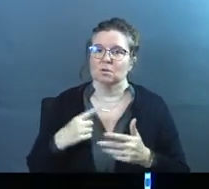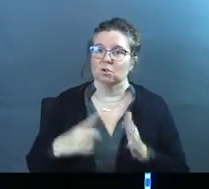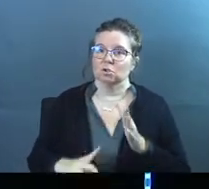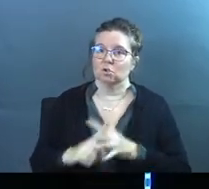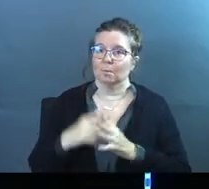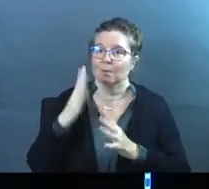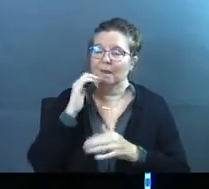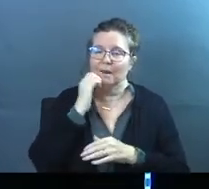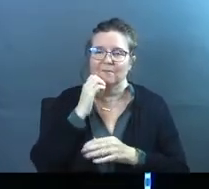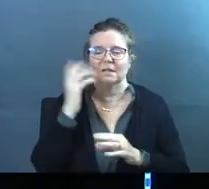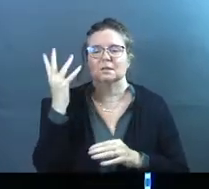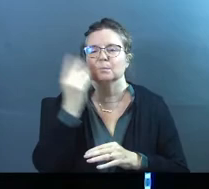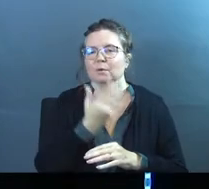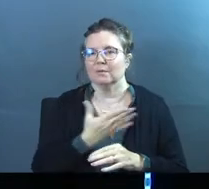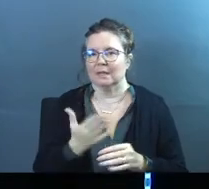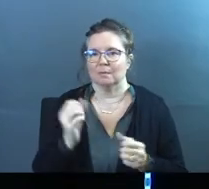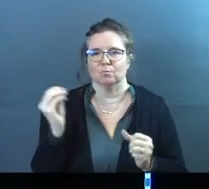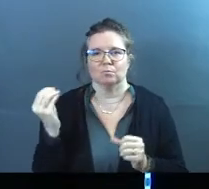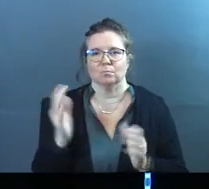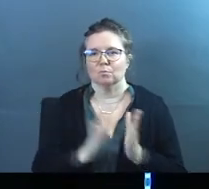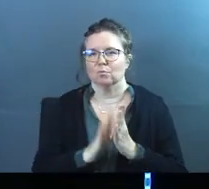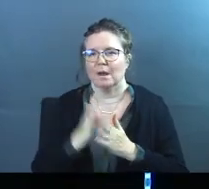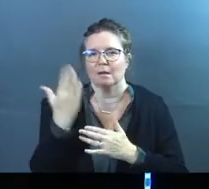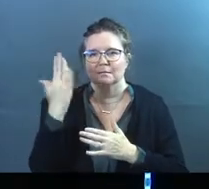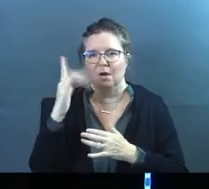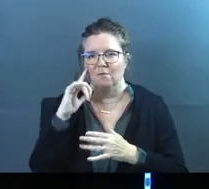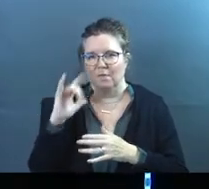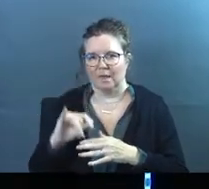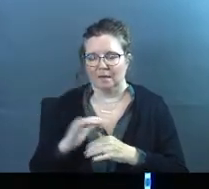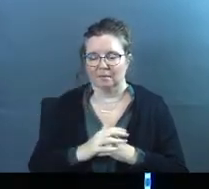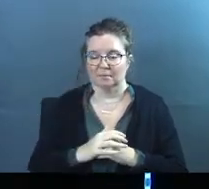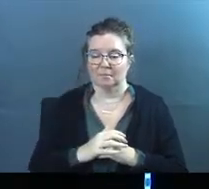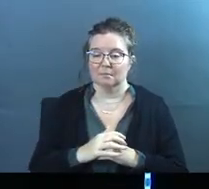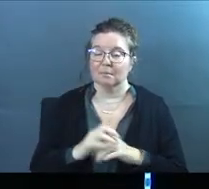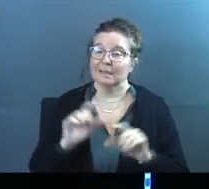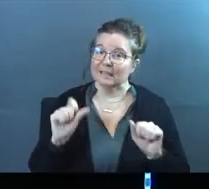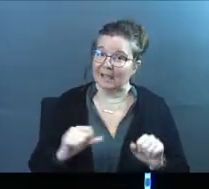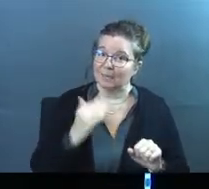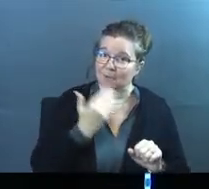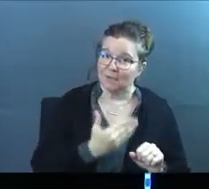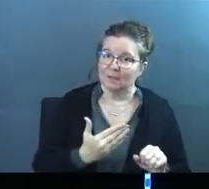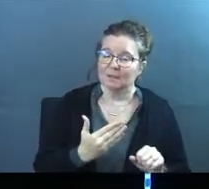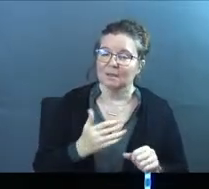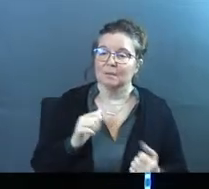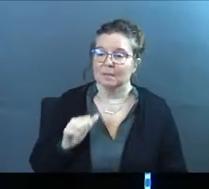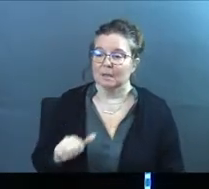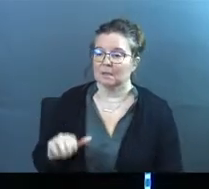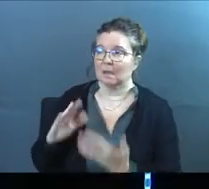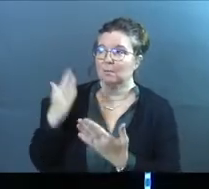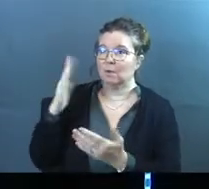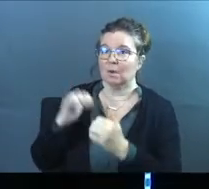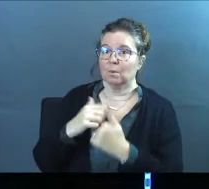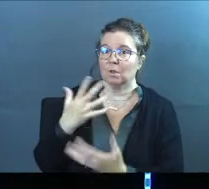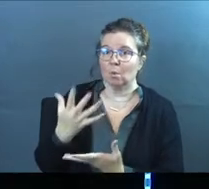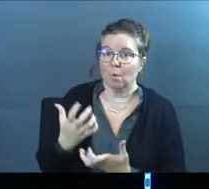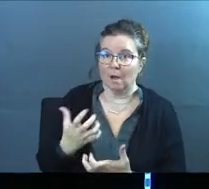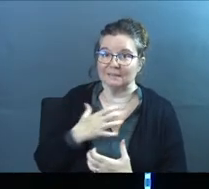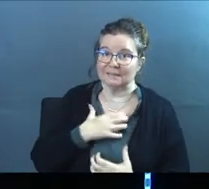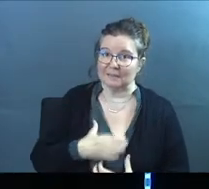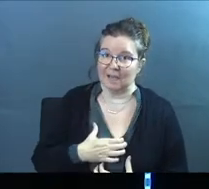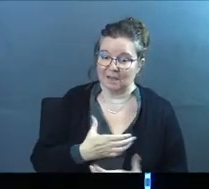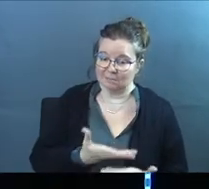that's a beautiful thing. Praise God for that. Okay. Does not mean that's a bad thing, right? Coming to God with wants, the desires of your heart.